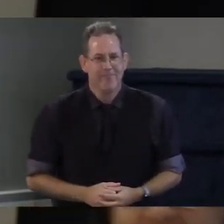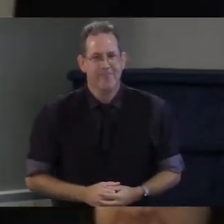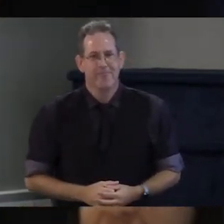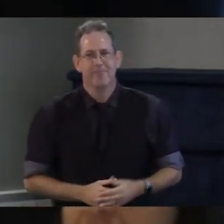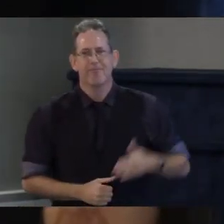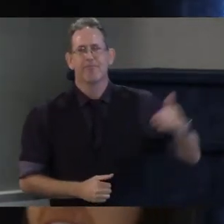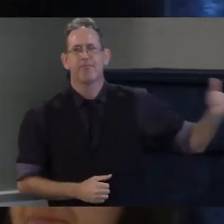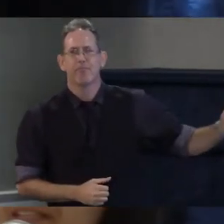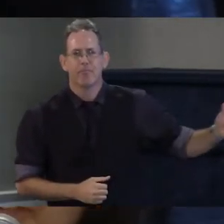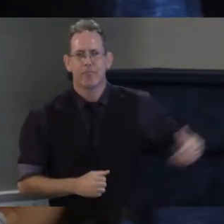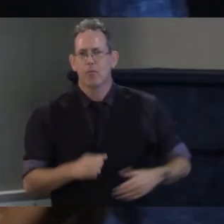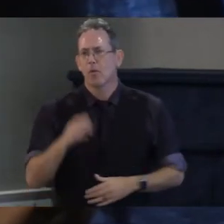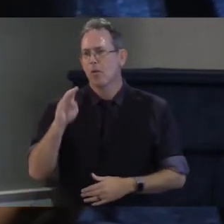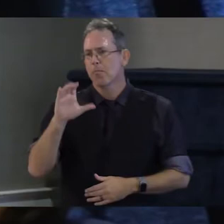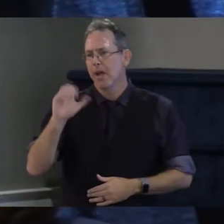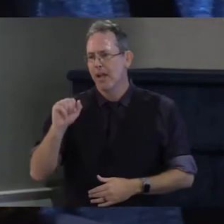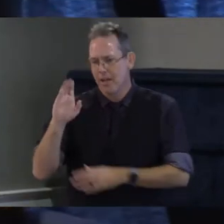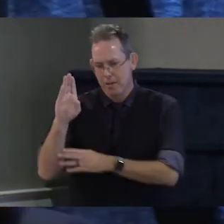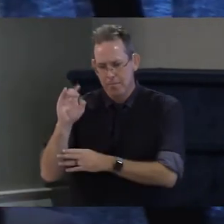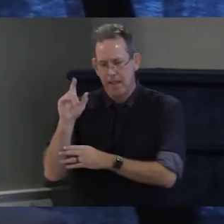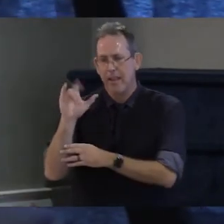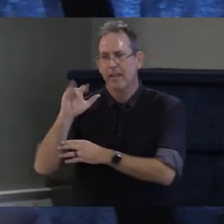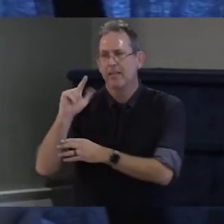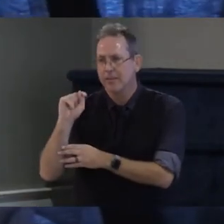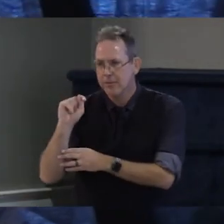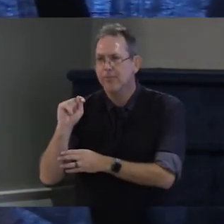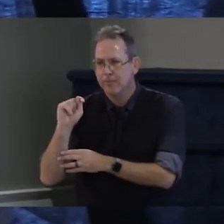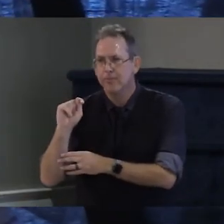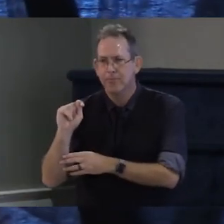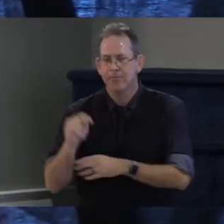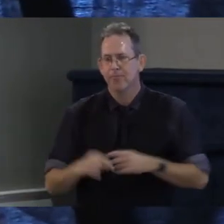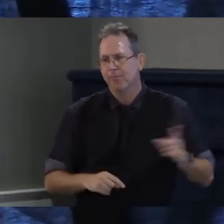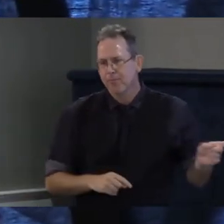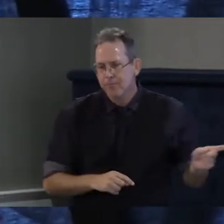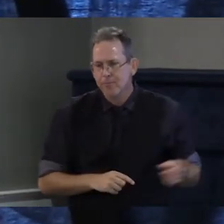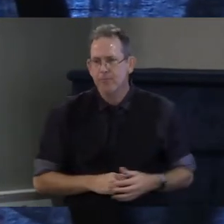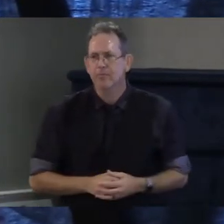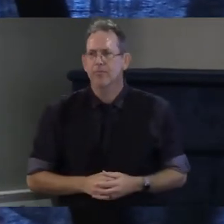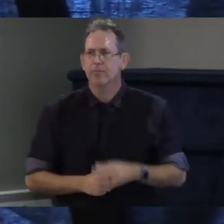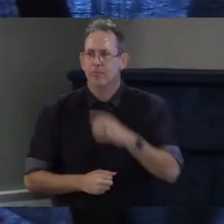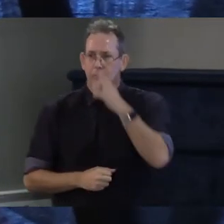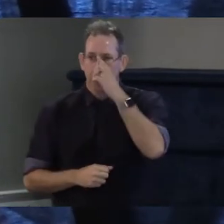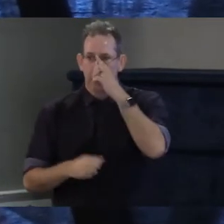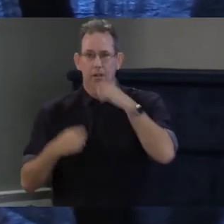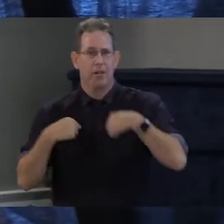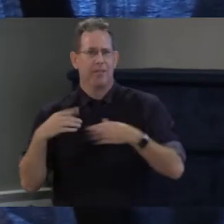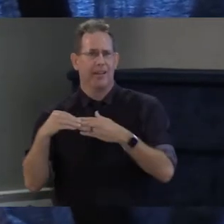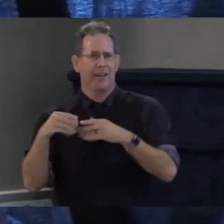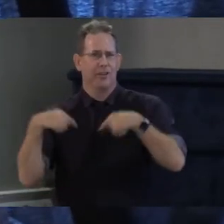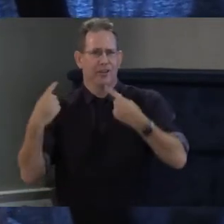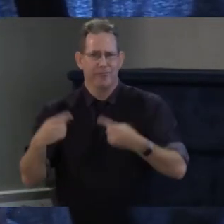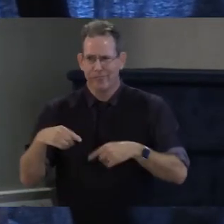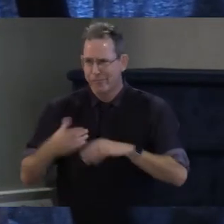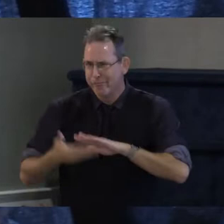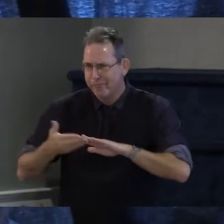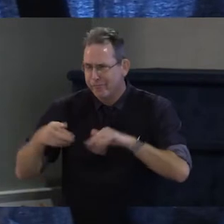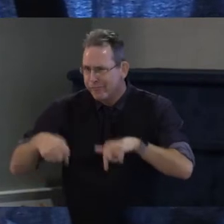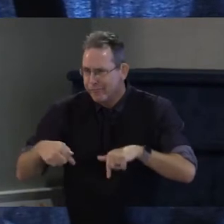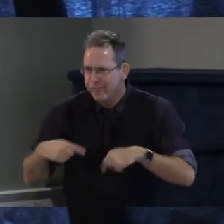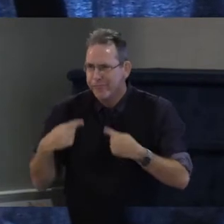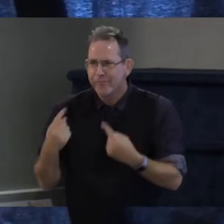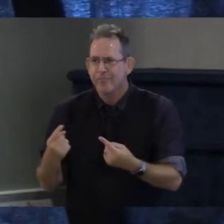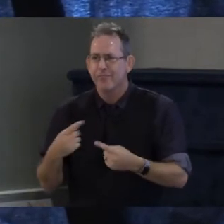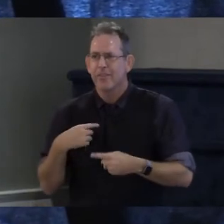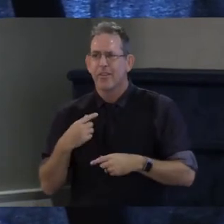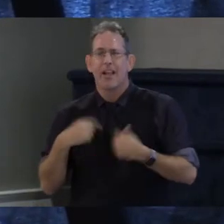good afternoon I'm Senator Becca Ballant and I am the leader of the Senate here in Vermont I live in Brattleboro with my